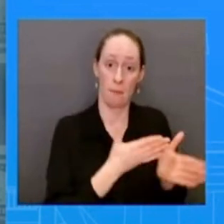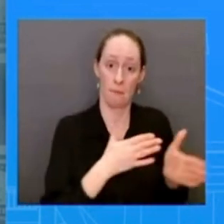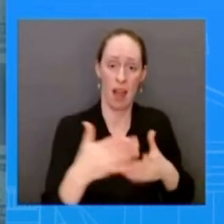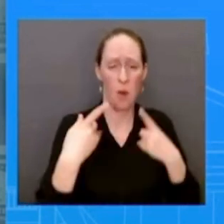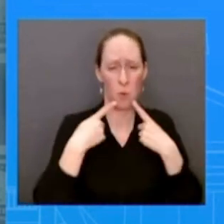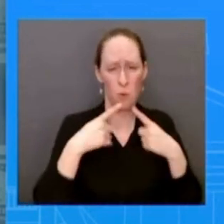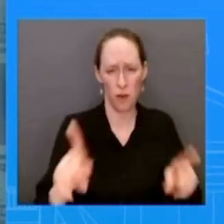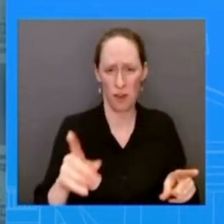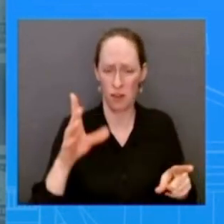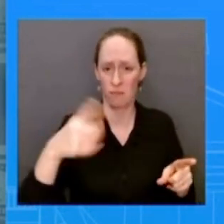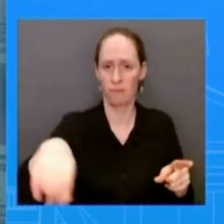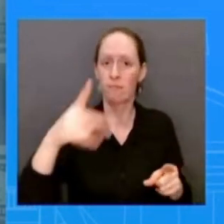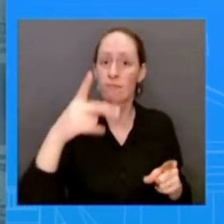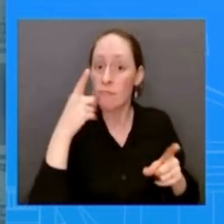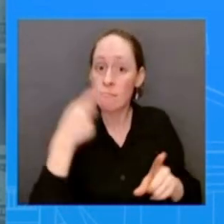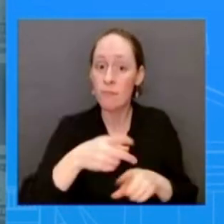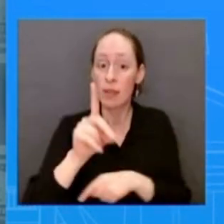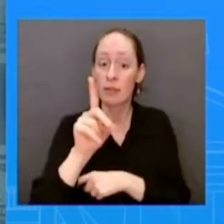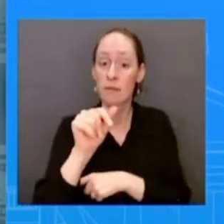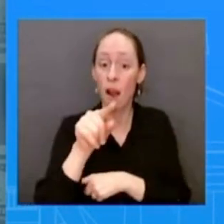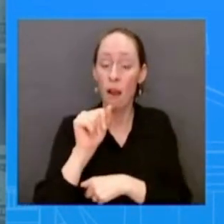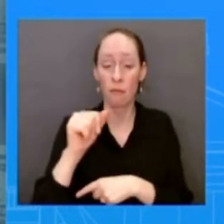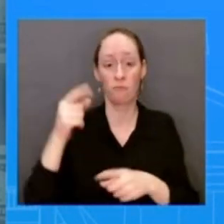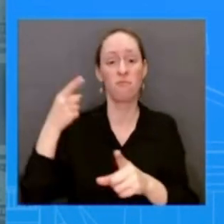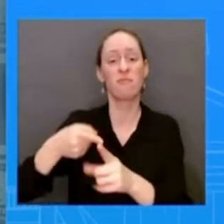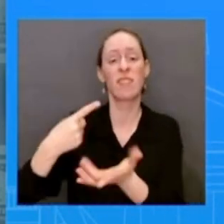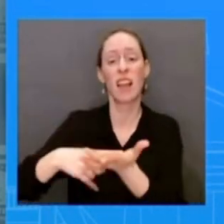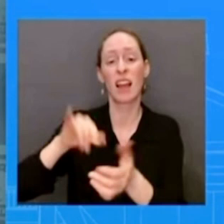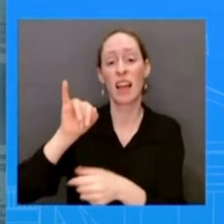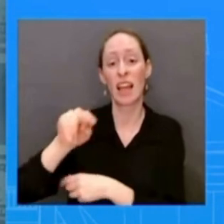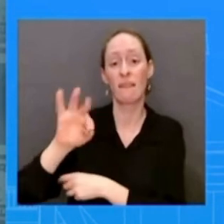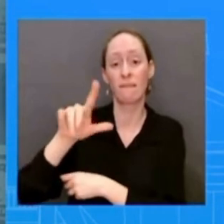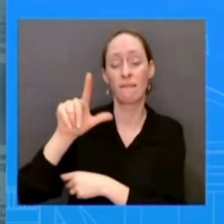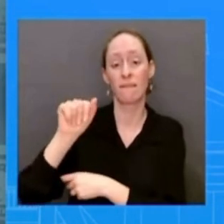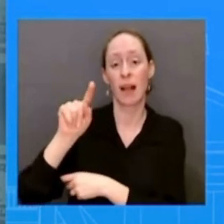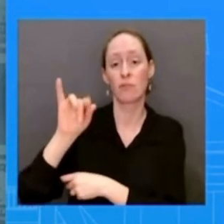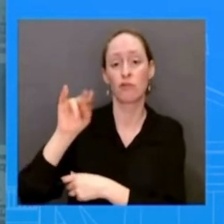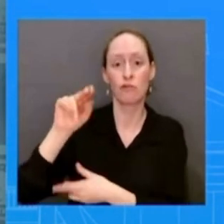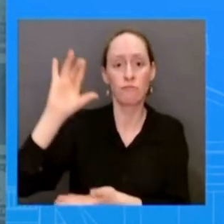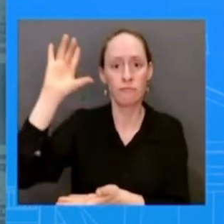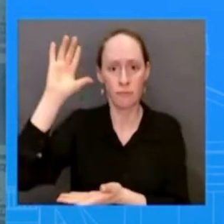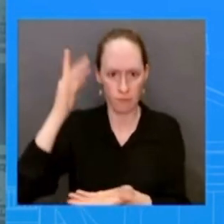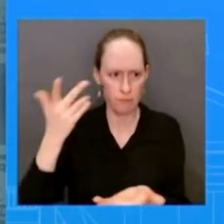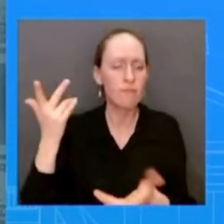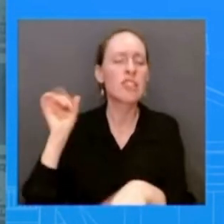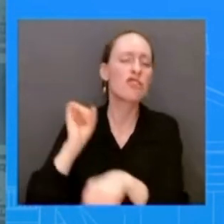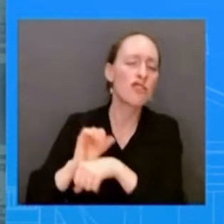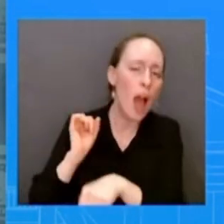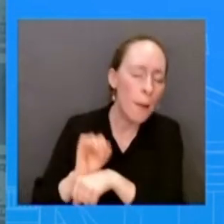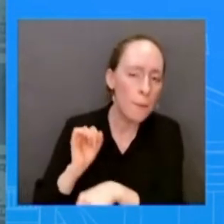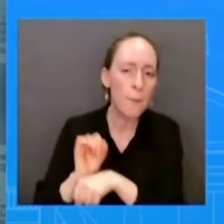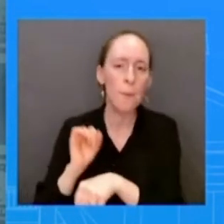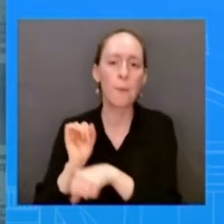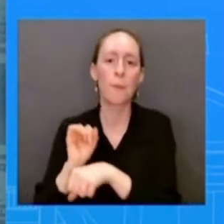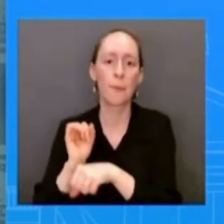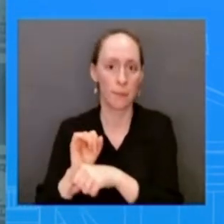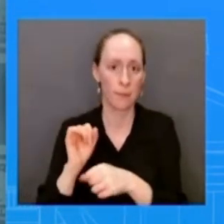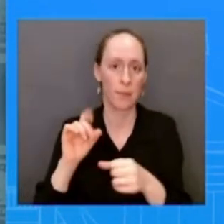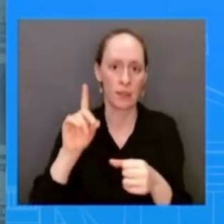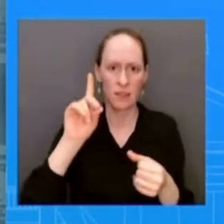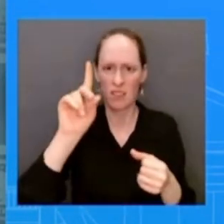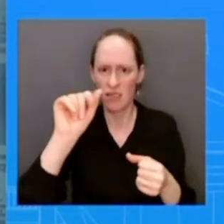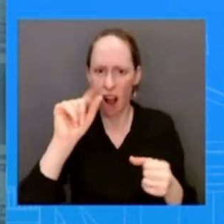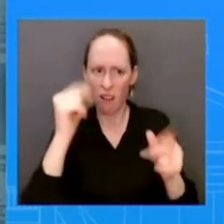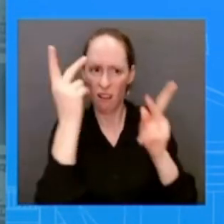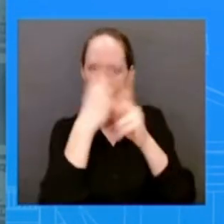data or recent inflation more uh more specifically and jobs data as well um as evidence that the president's economic plan is is